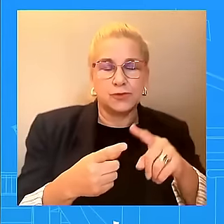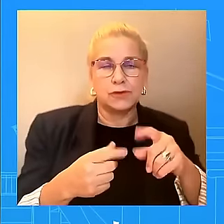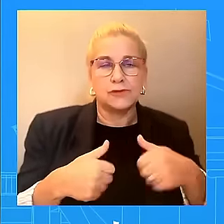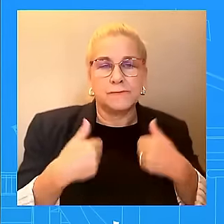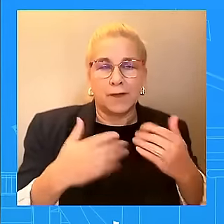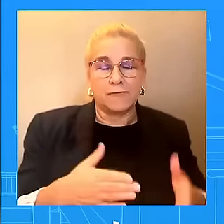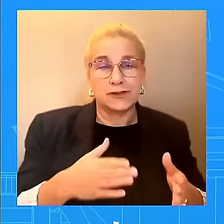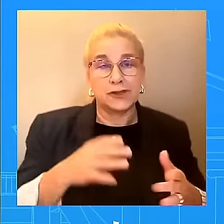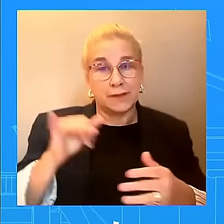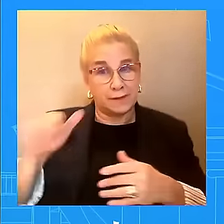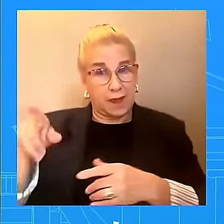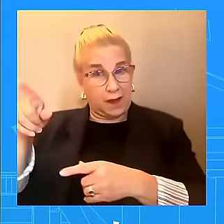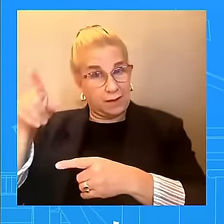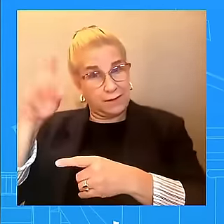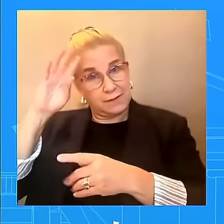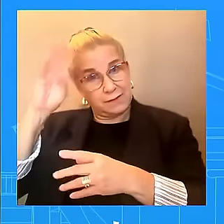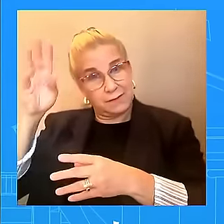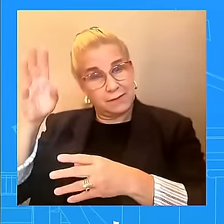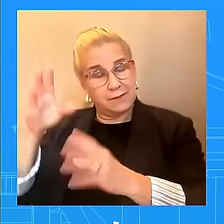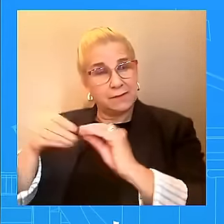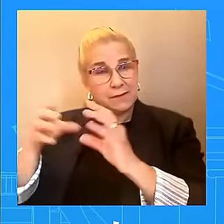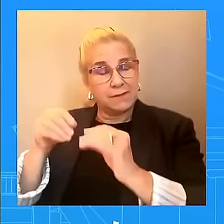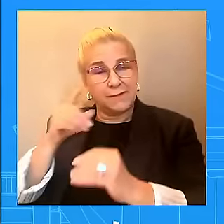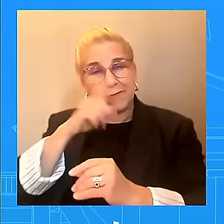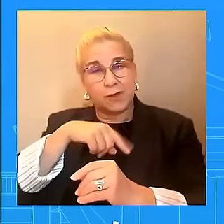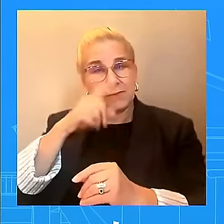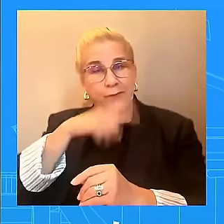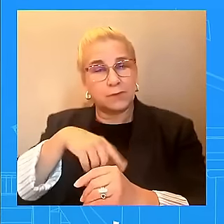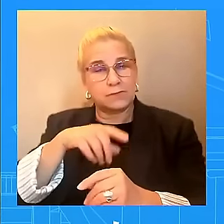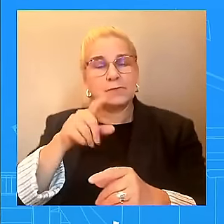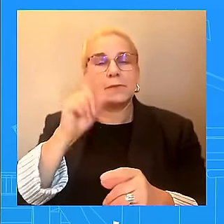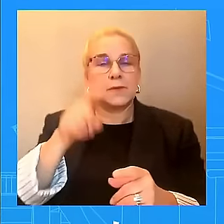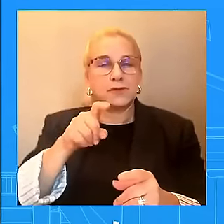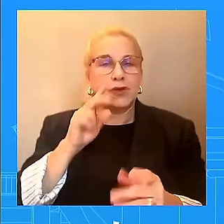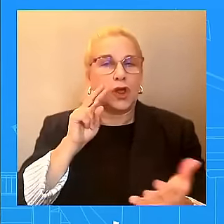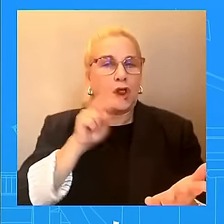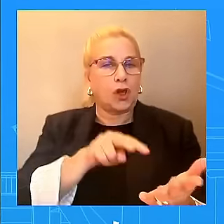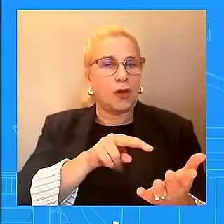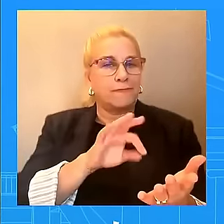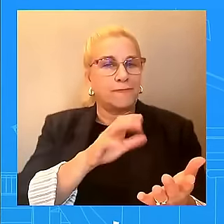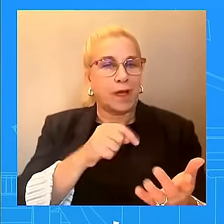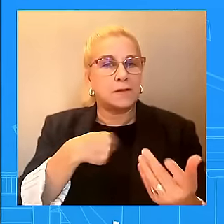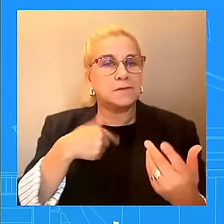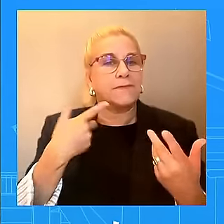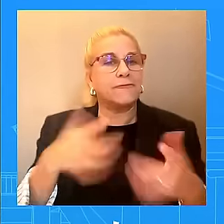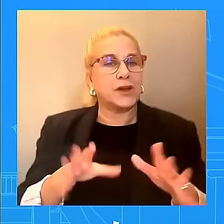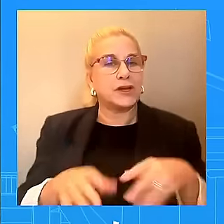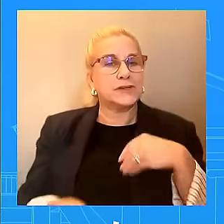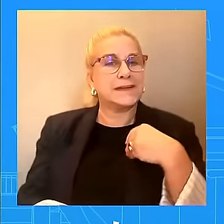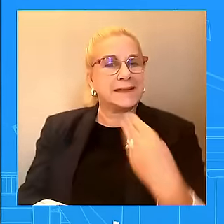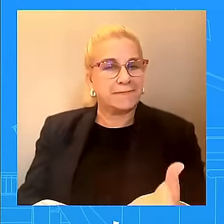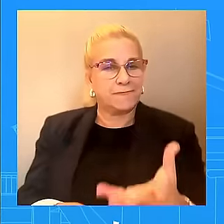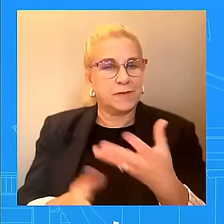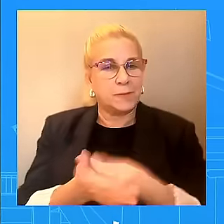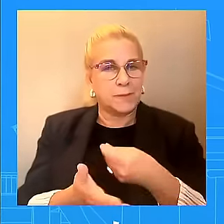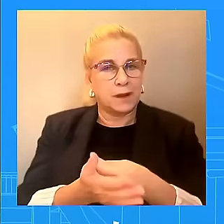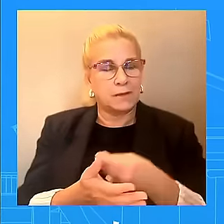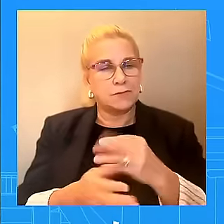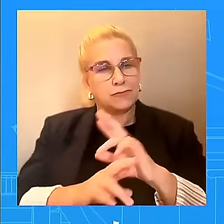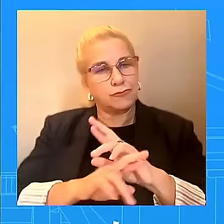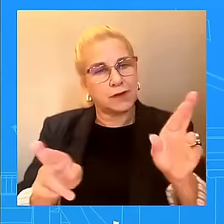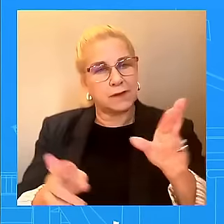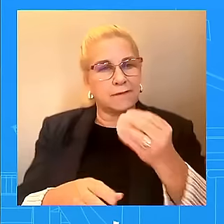The fact is this is an upfront payment for urgent needs like food and medication. Many survivors, many survivors